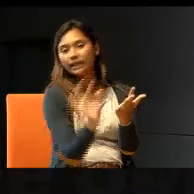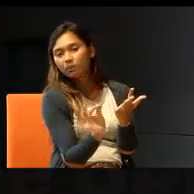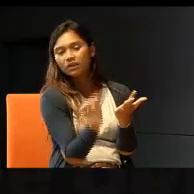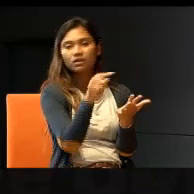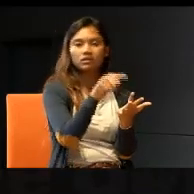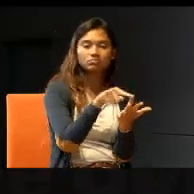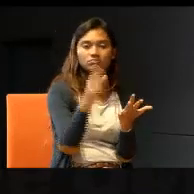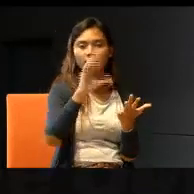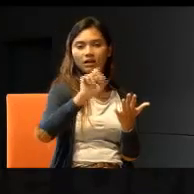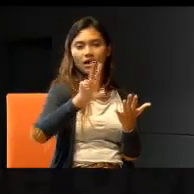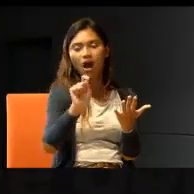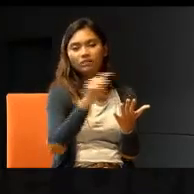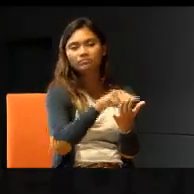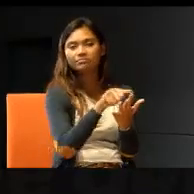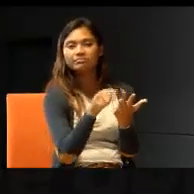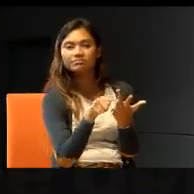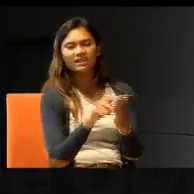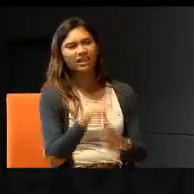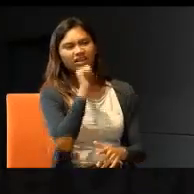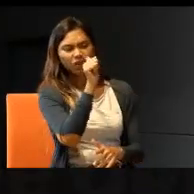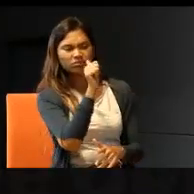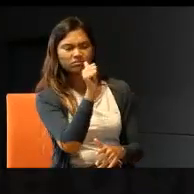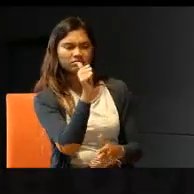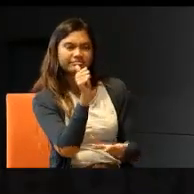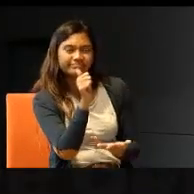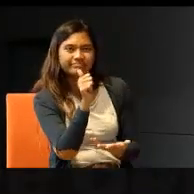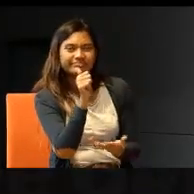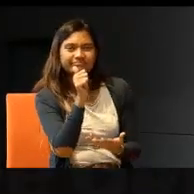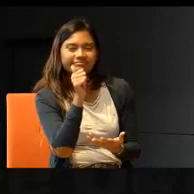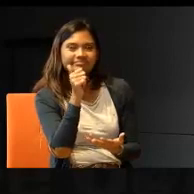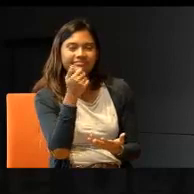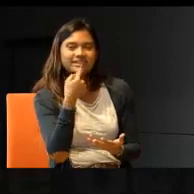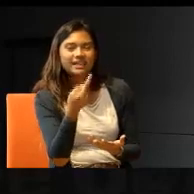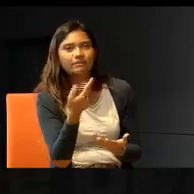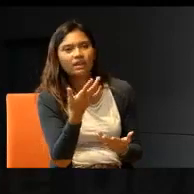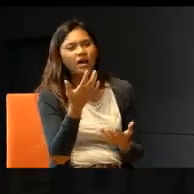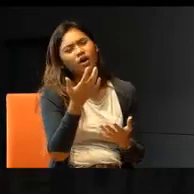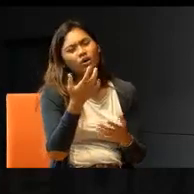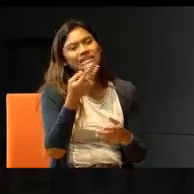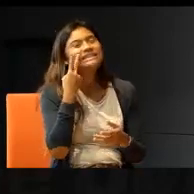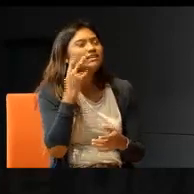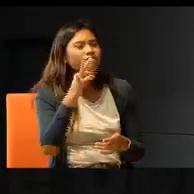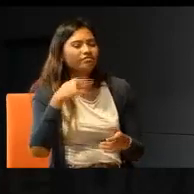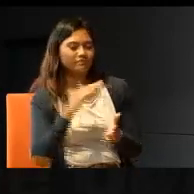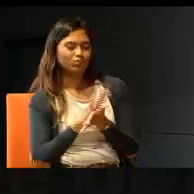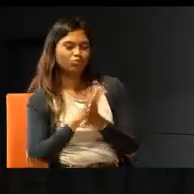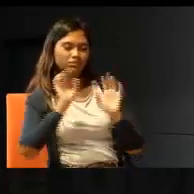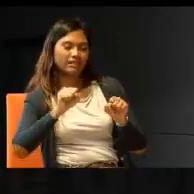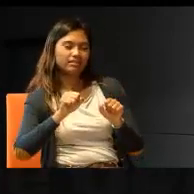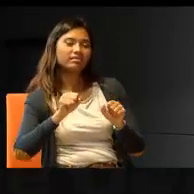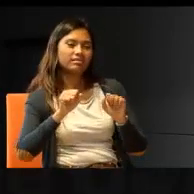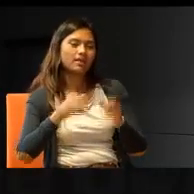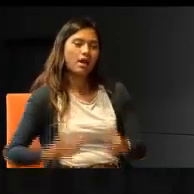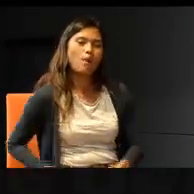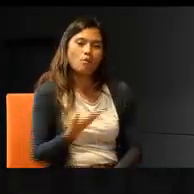It should not be, oh, let's see if we can do it. Yeah. So it should not be, it must be provided. So, this is where, we have a long way to go,